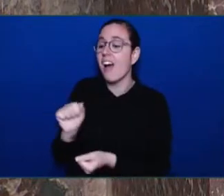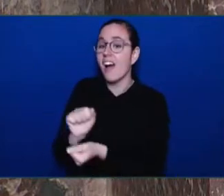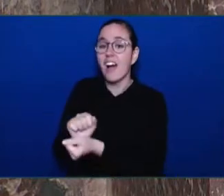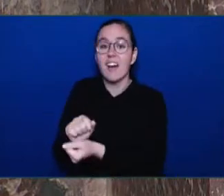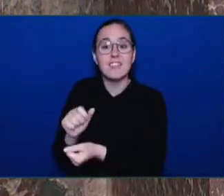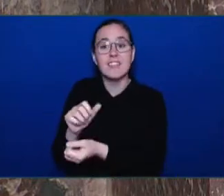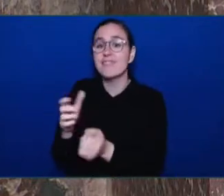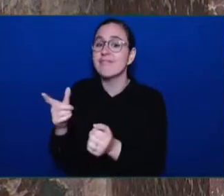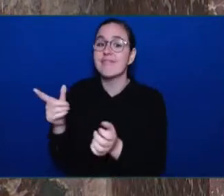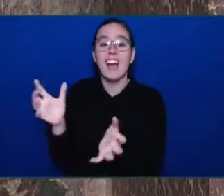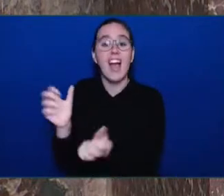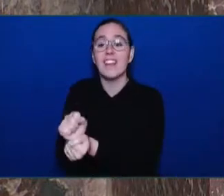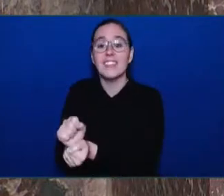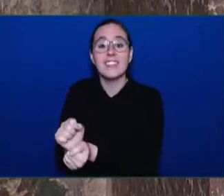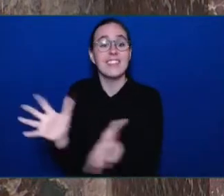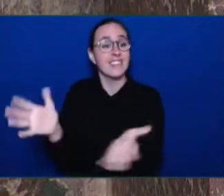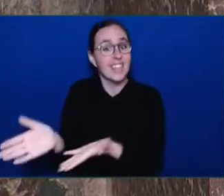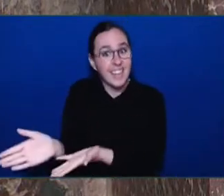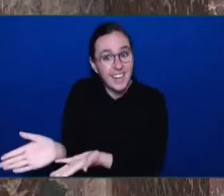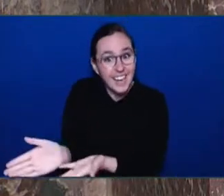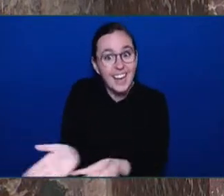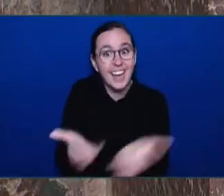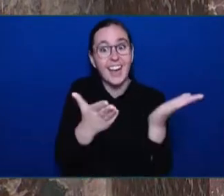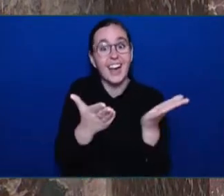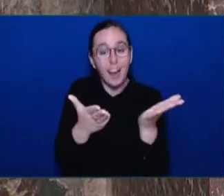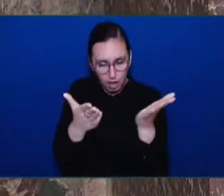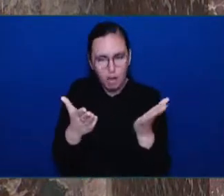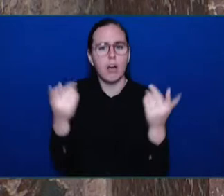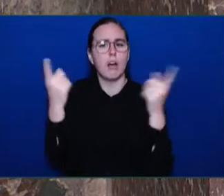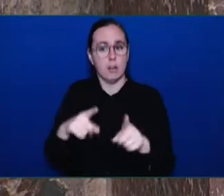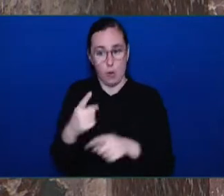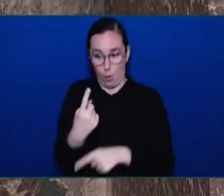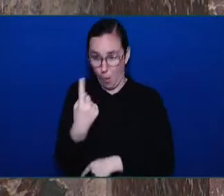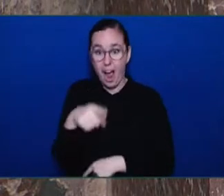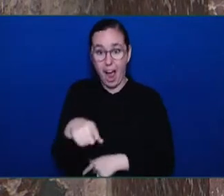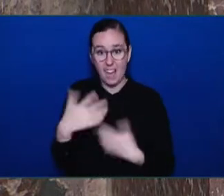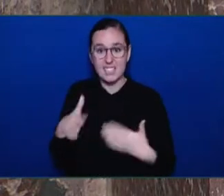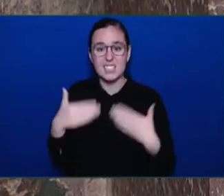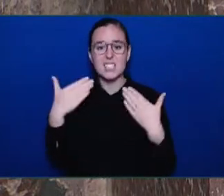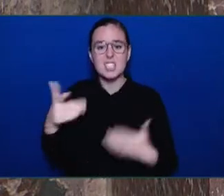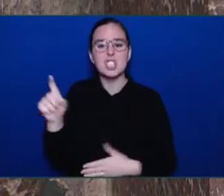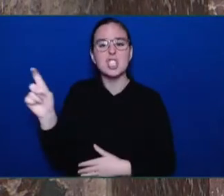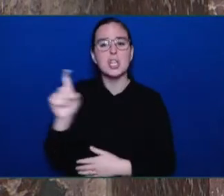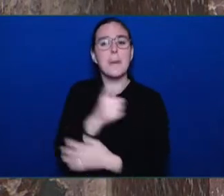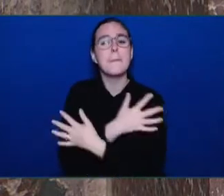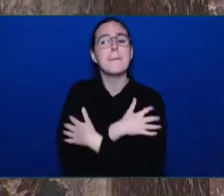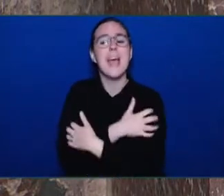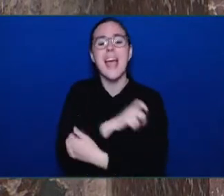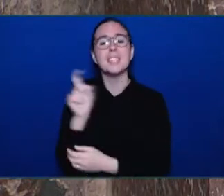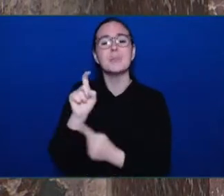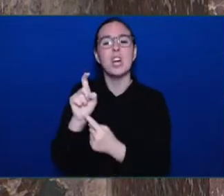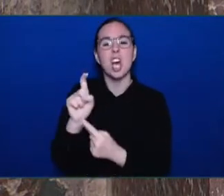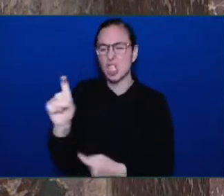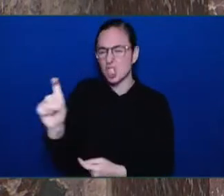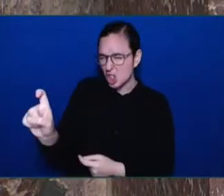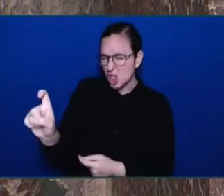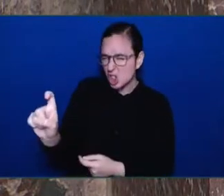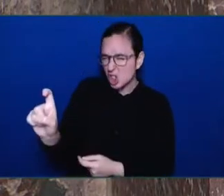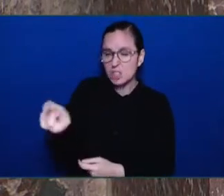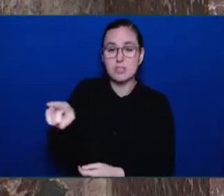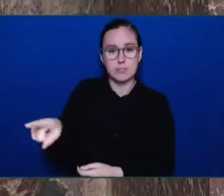in Chinatown with bear spray. This prolific offender has already breached probation 14 times